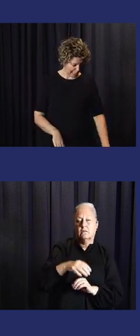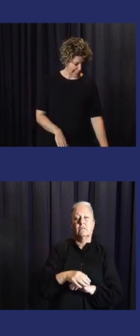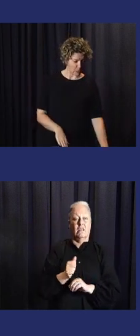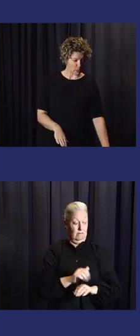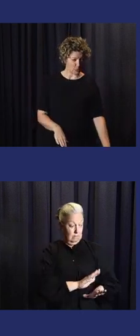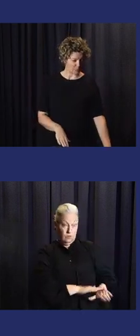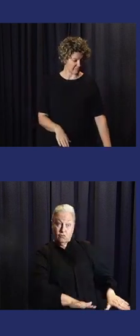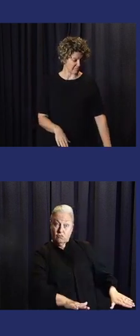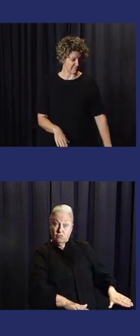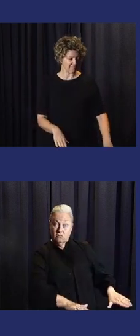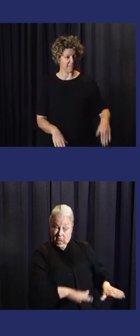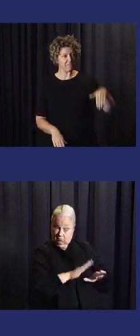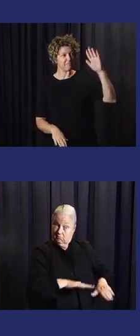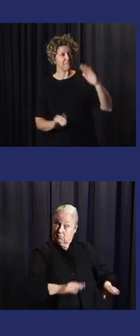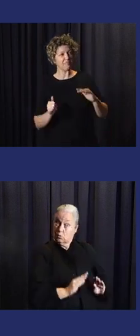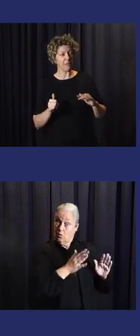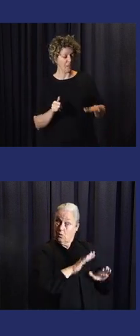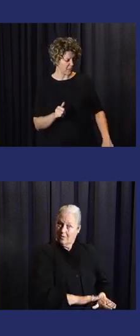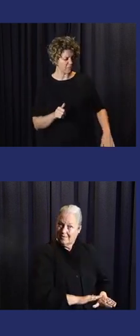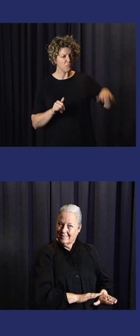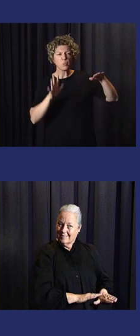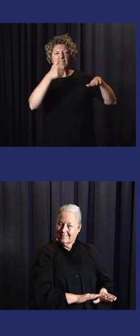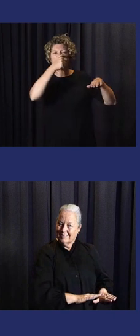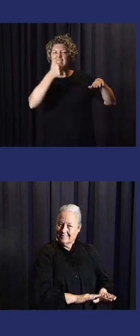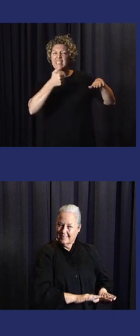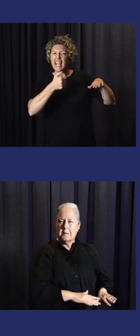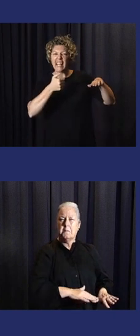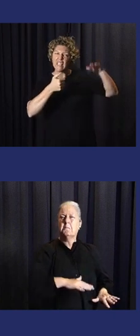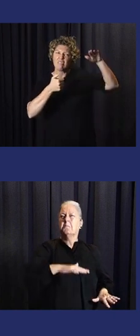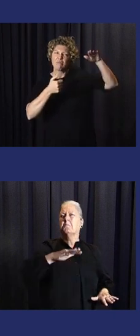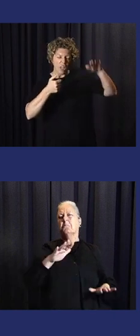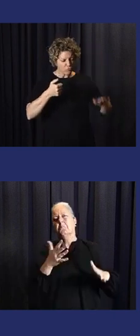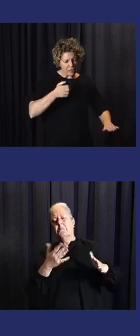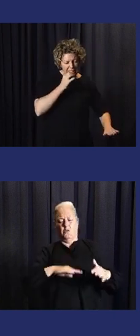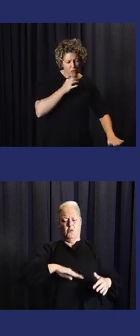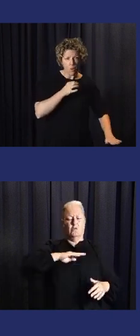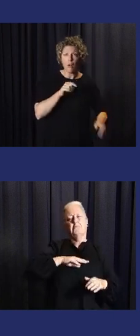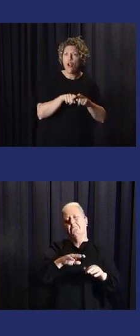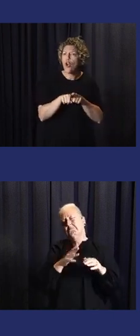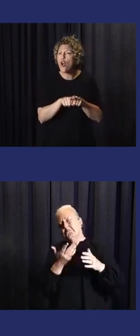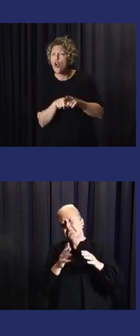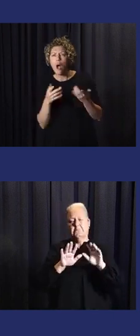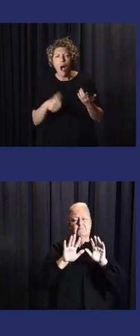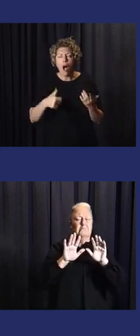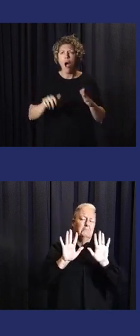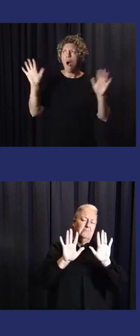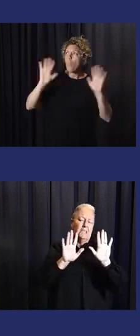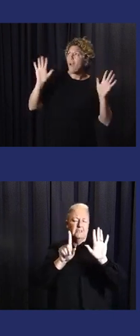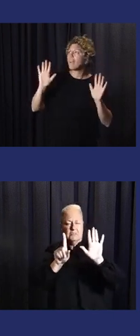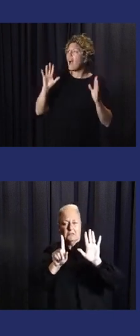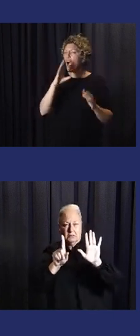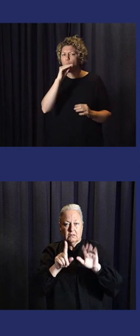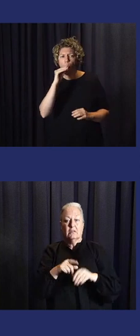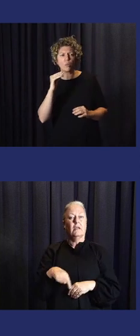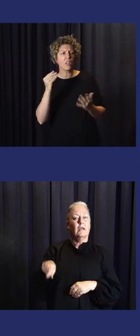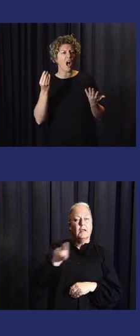because it was so successful. Small children, right up to around about, let's call it 16